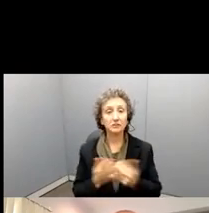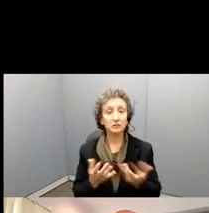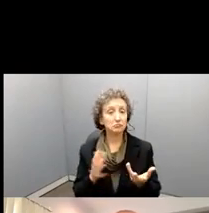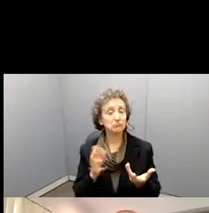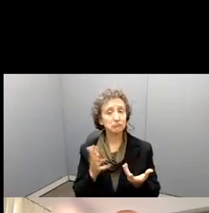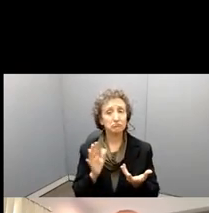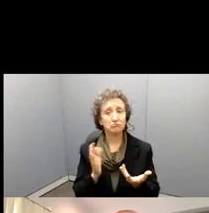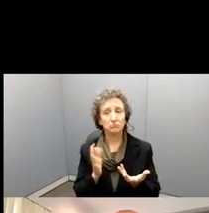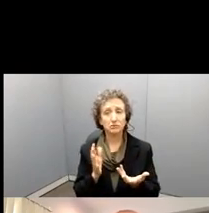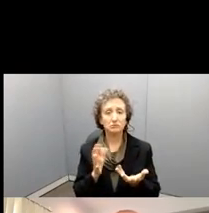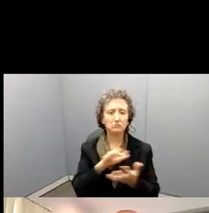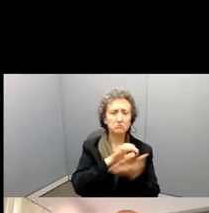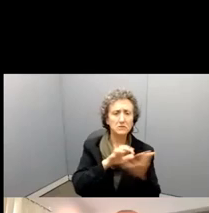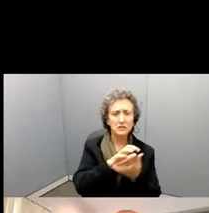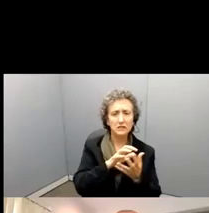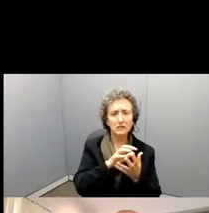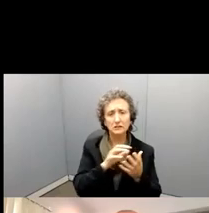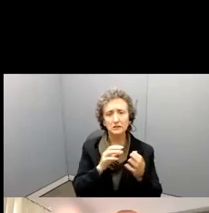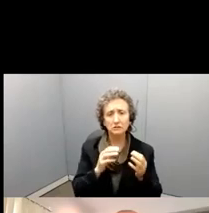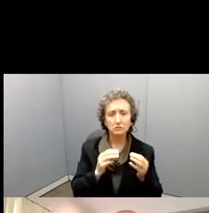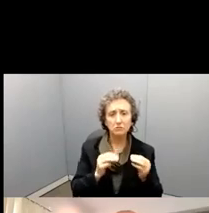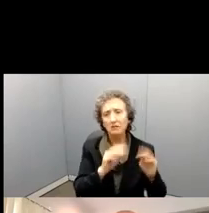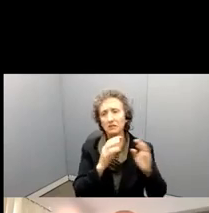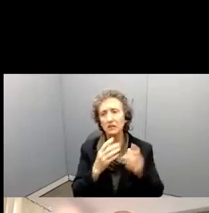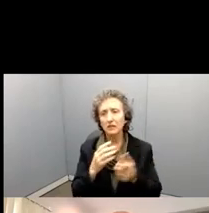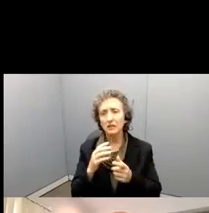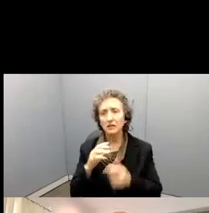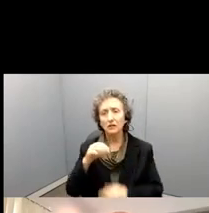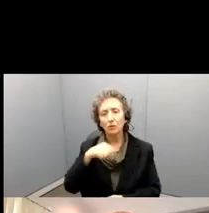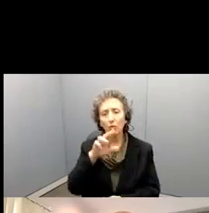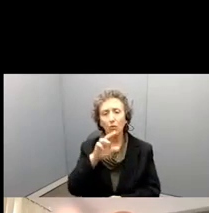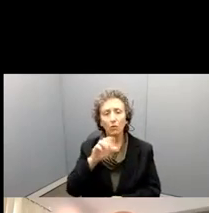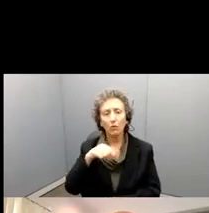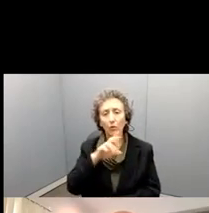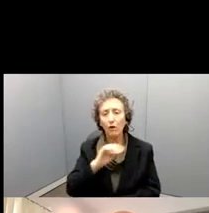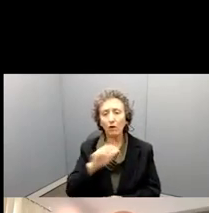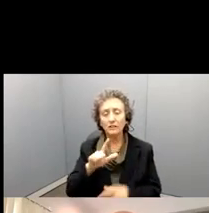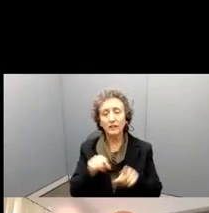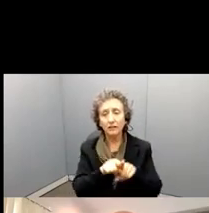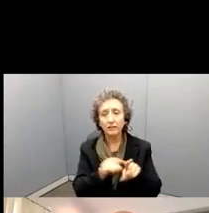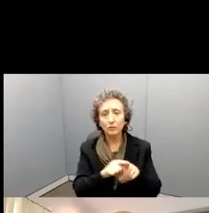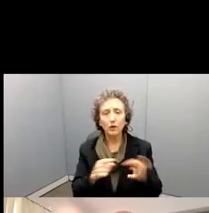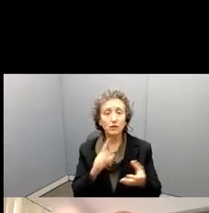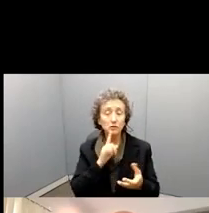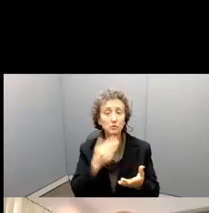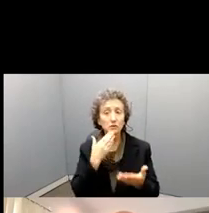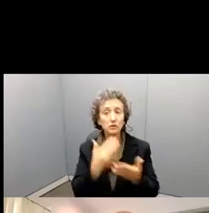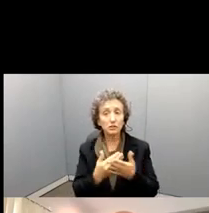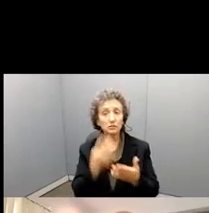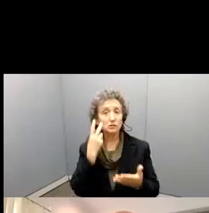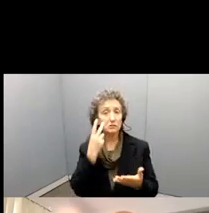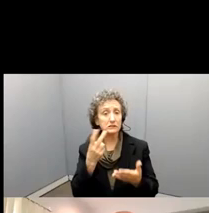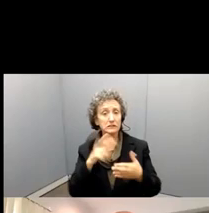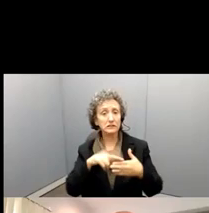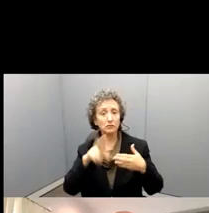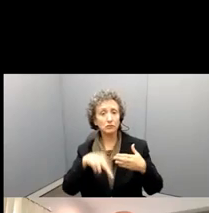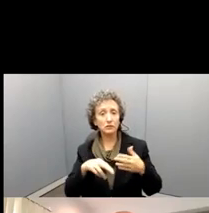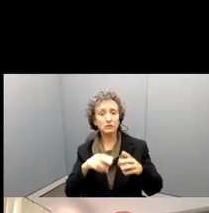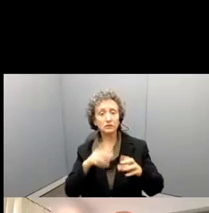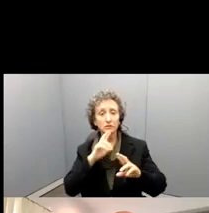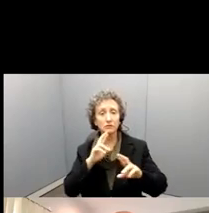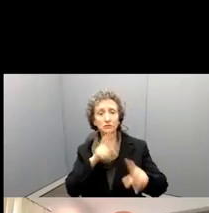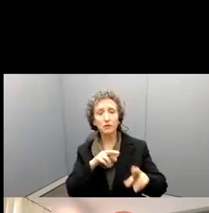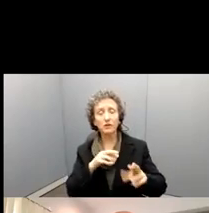methods as well as some quantitative methods and other. So I, and I think this is really good. I've seen these responses is that not